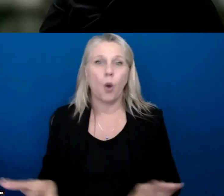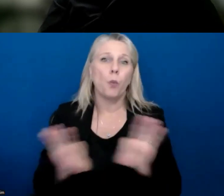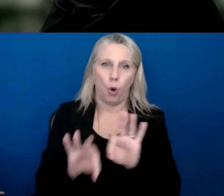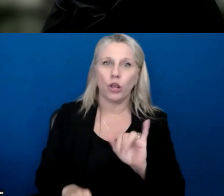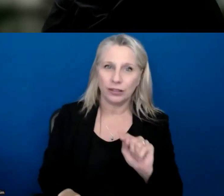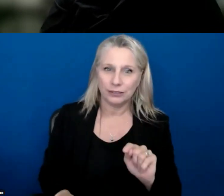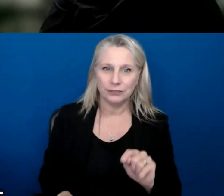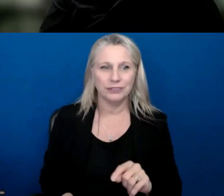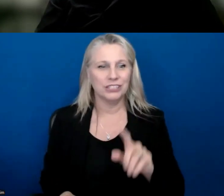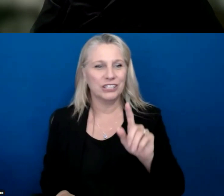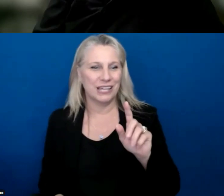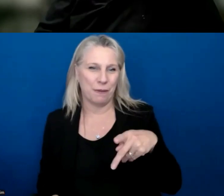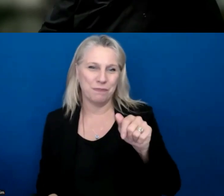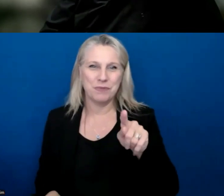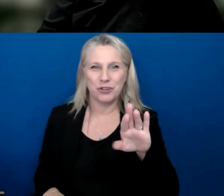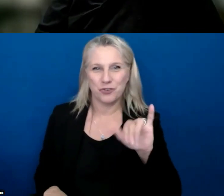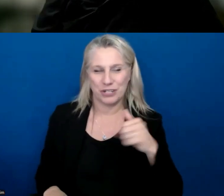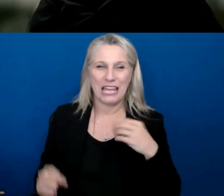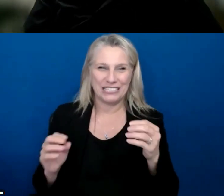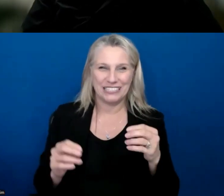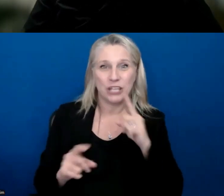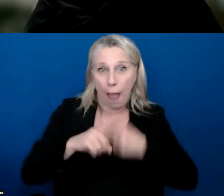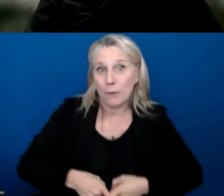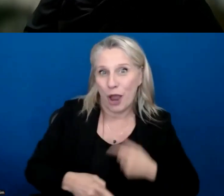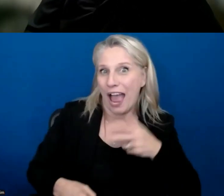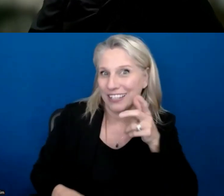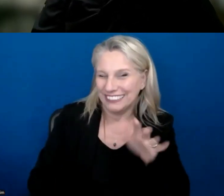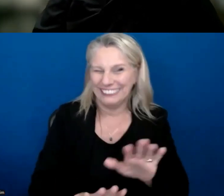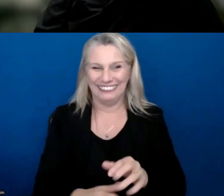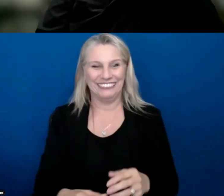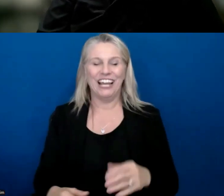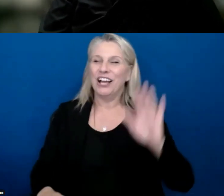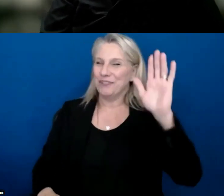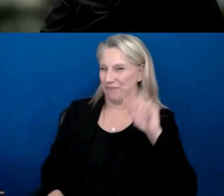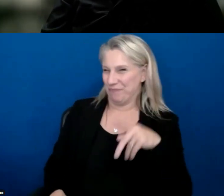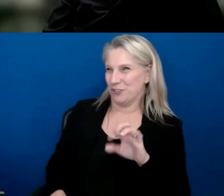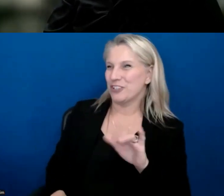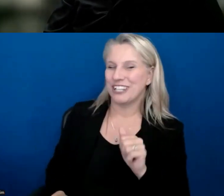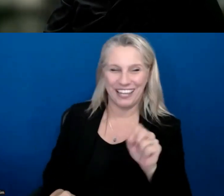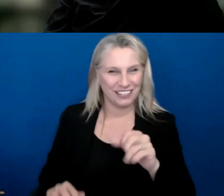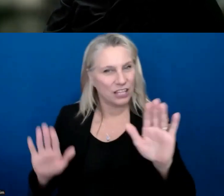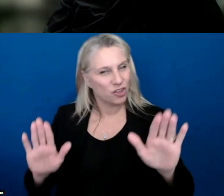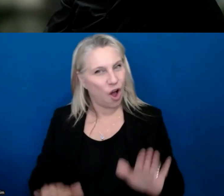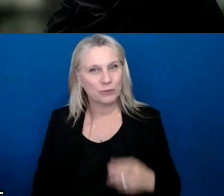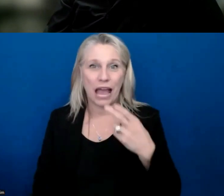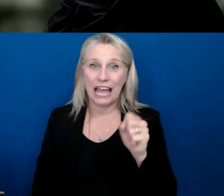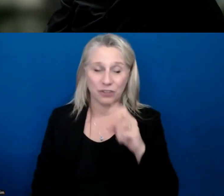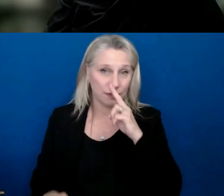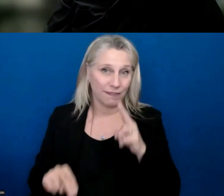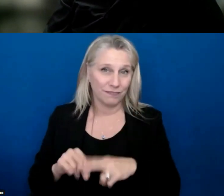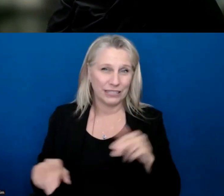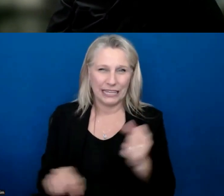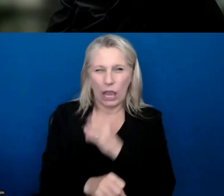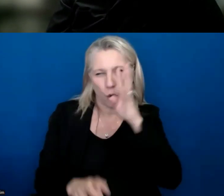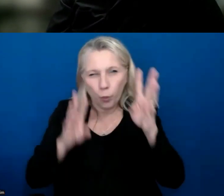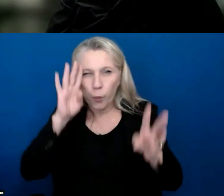unmuted. So I know she's got some wisdom to add to. Yeah, I know. Oh, that was awesome. Chris, um, in the high school was really fun. Cause we could get really creative